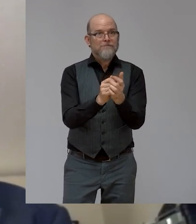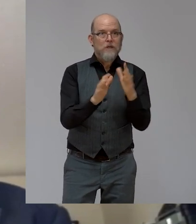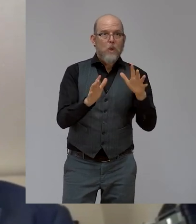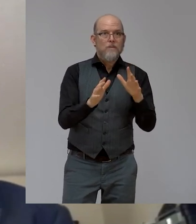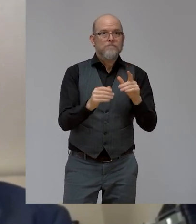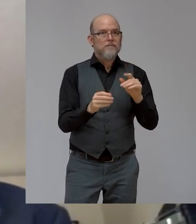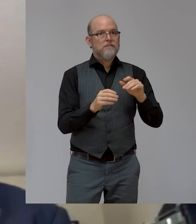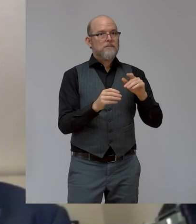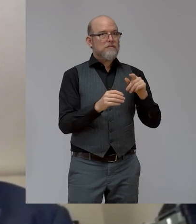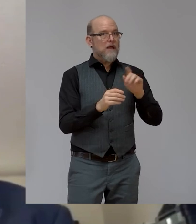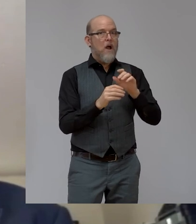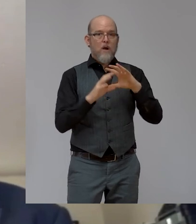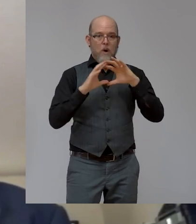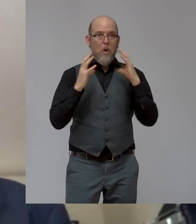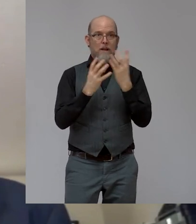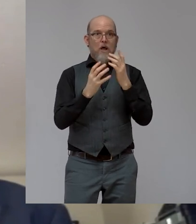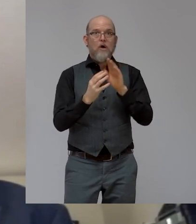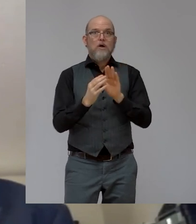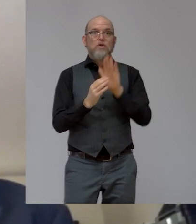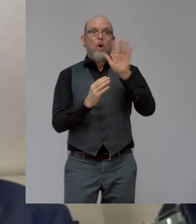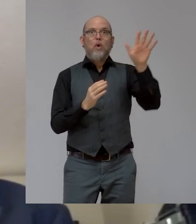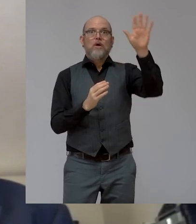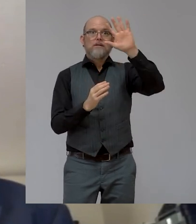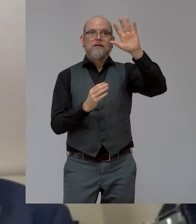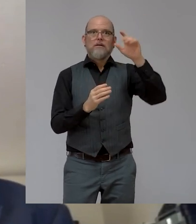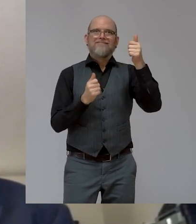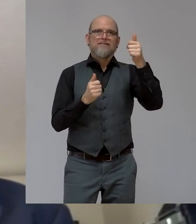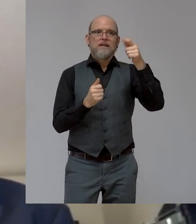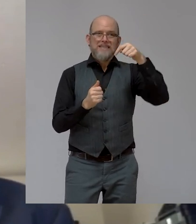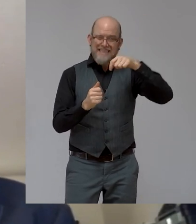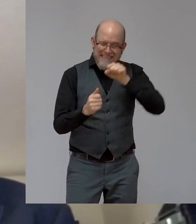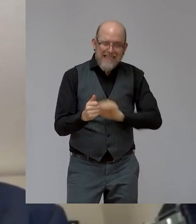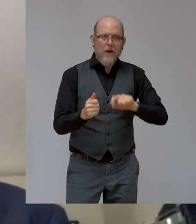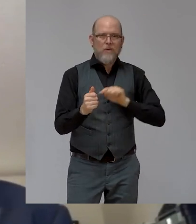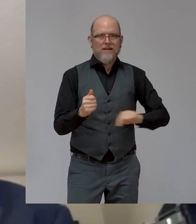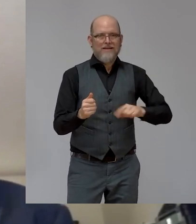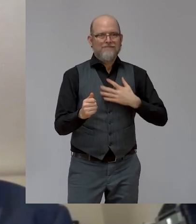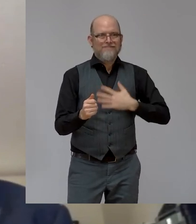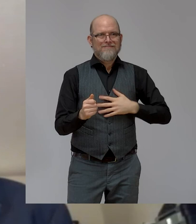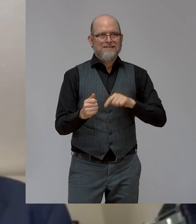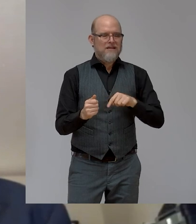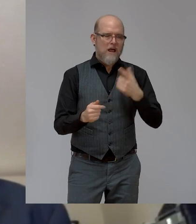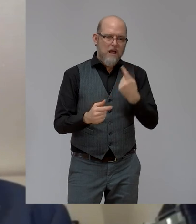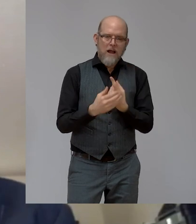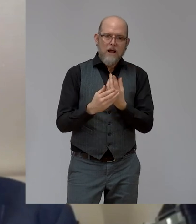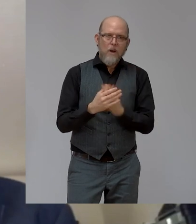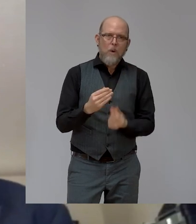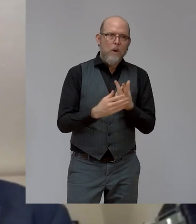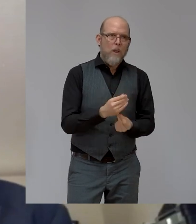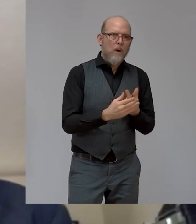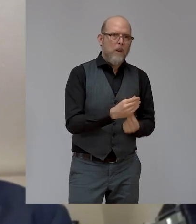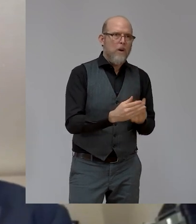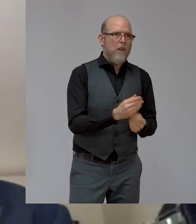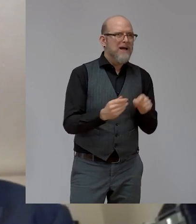countries that still did not receive any vaccines. So we need to really work on that. And yes, there is a lot of